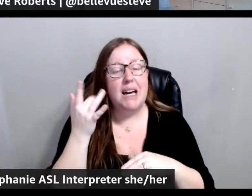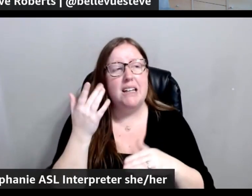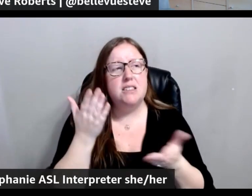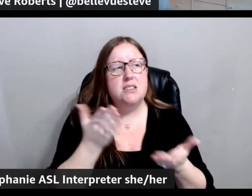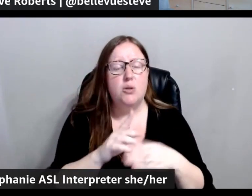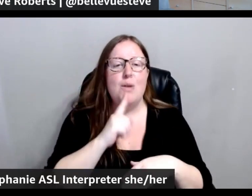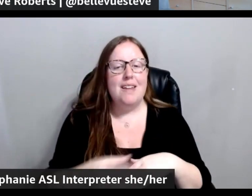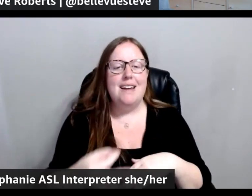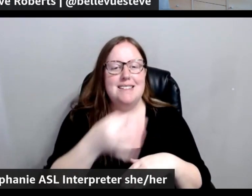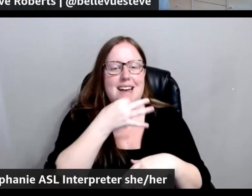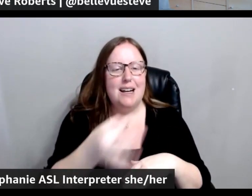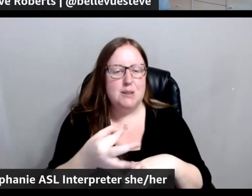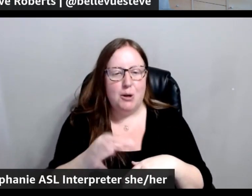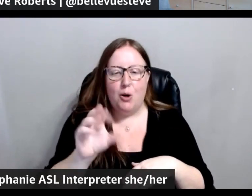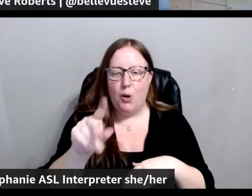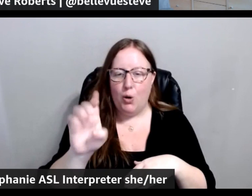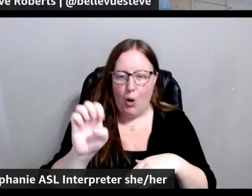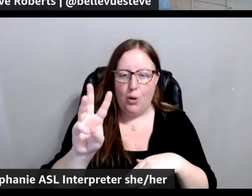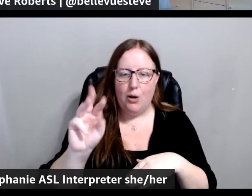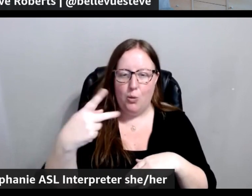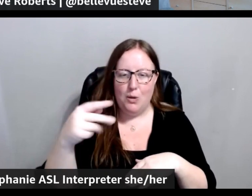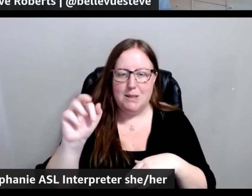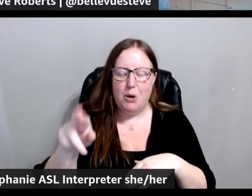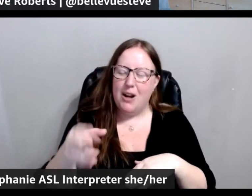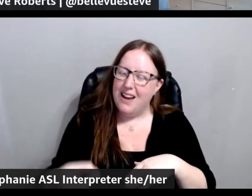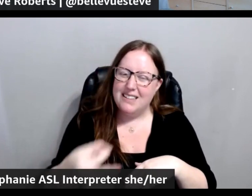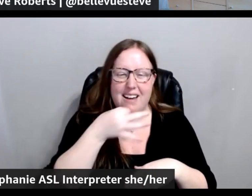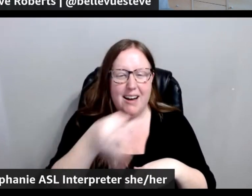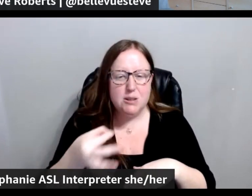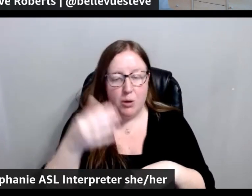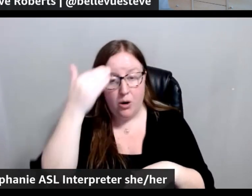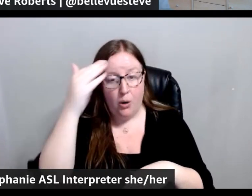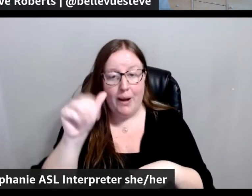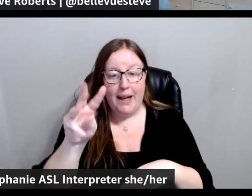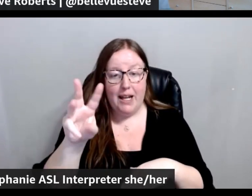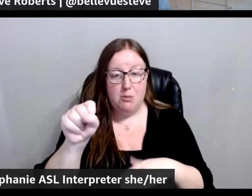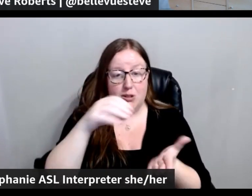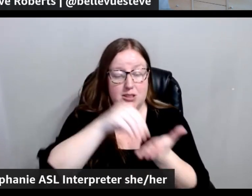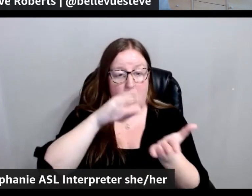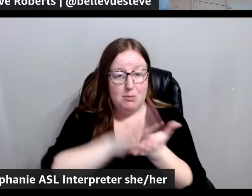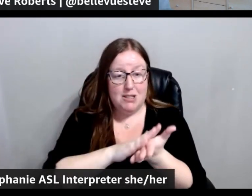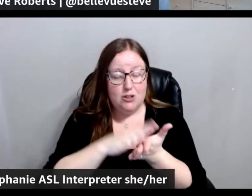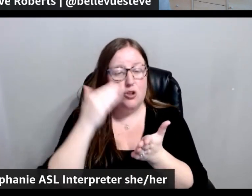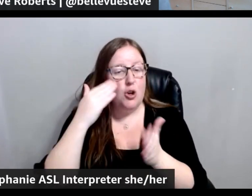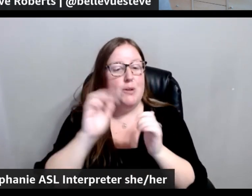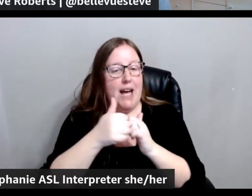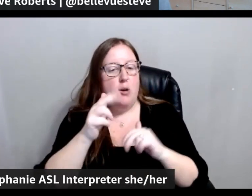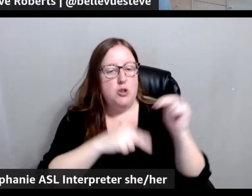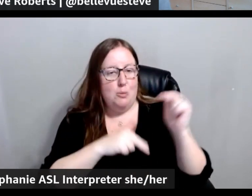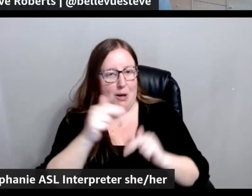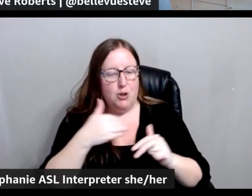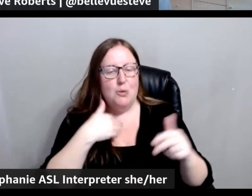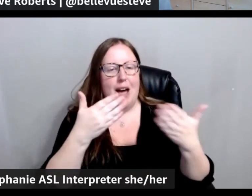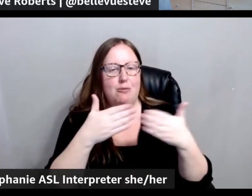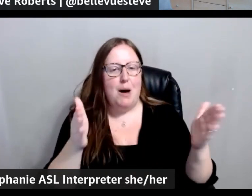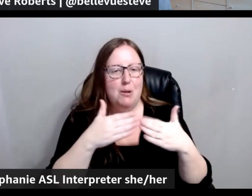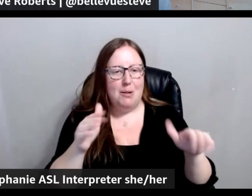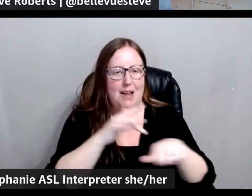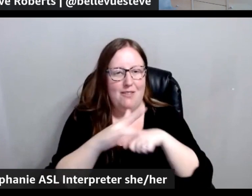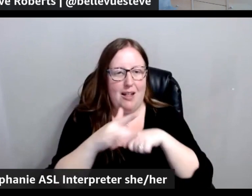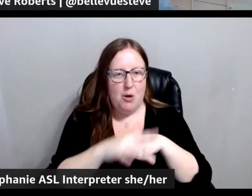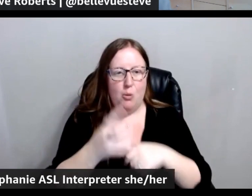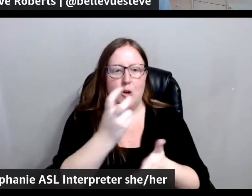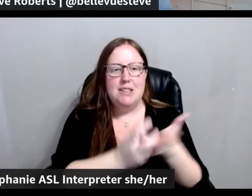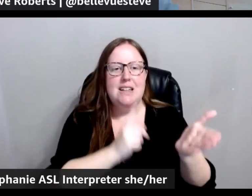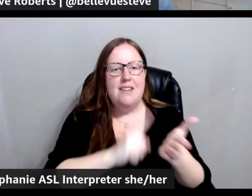an expert. Code Whisperer is an expert at knowing our AWS documentation. So, it knows how to build based on the documents that we have publicly available. We're going to dive deeper